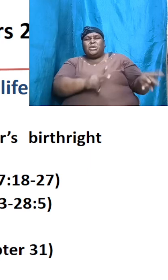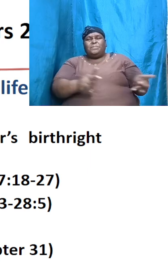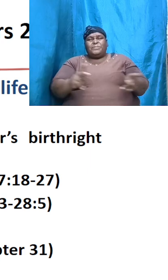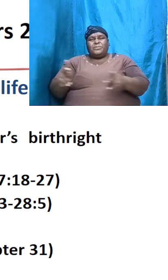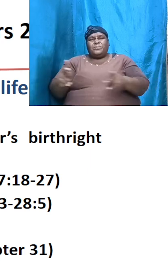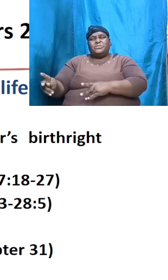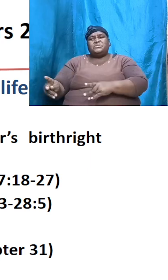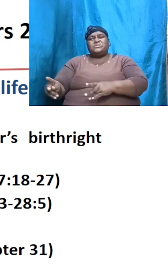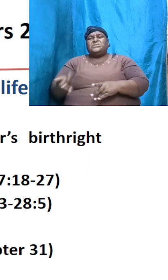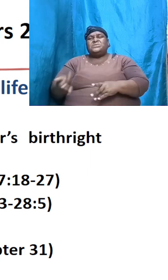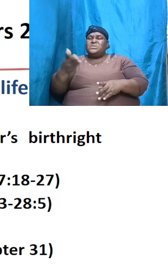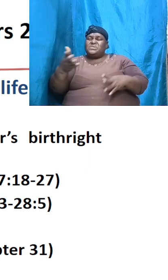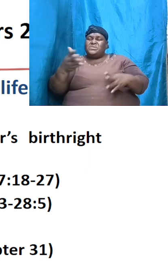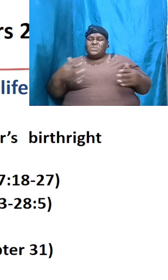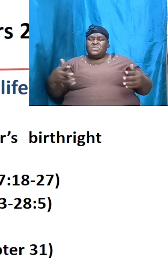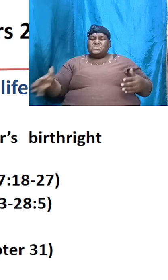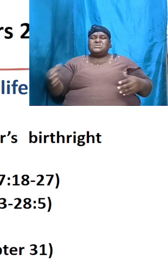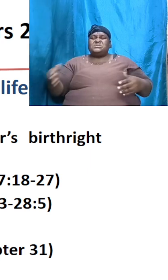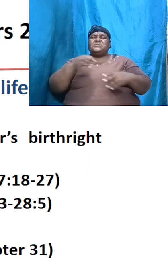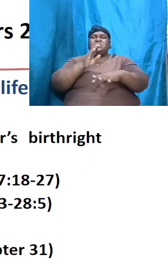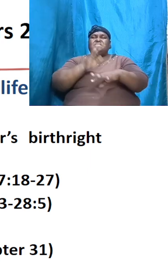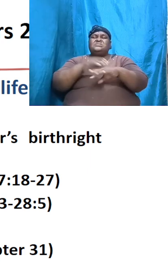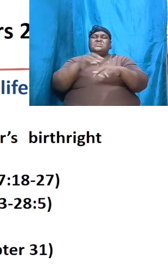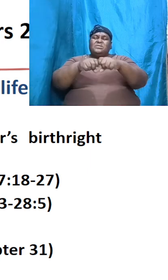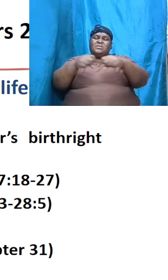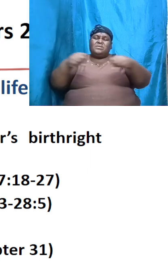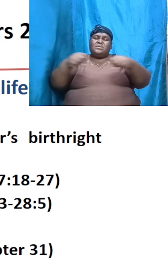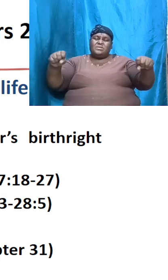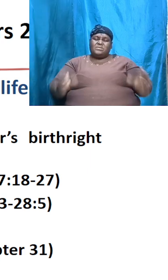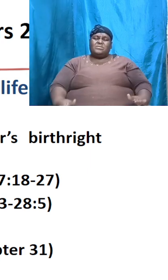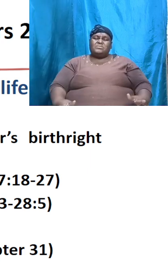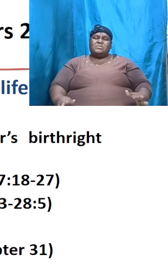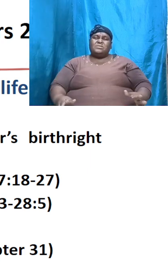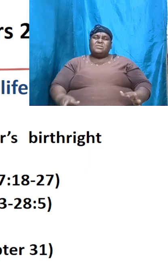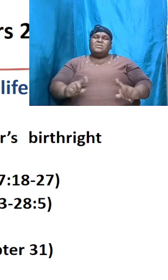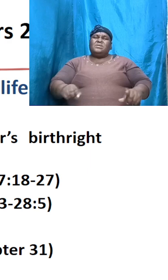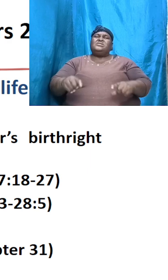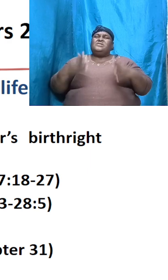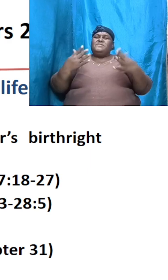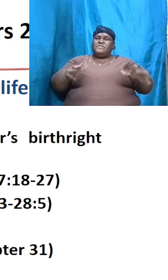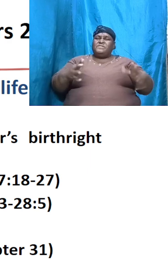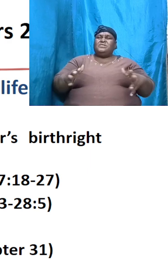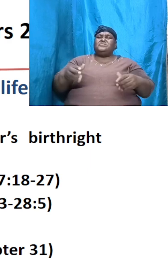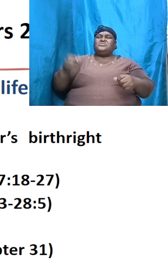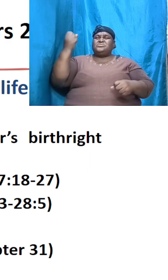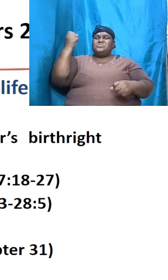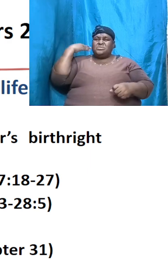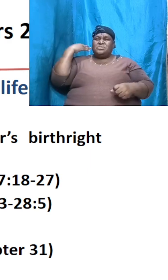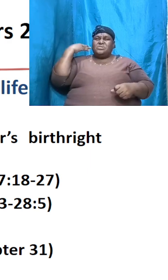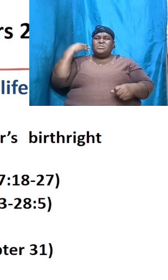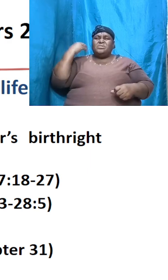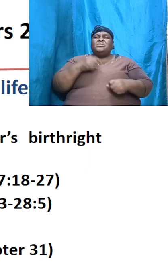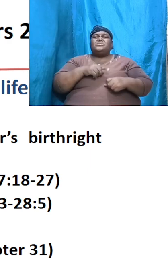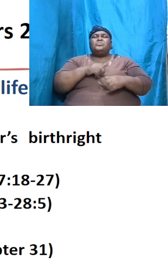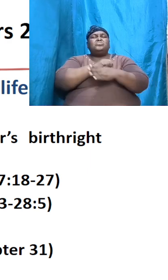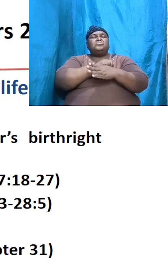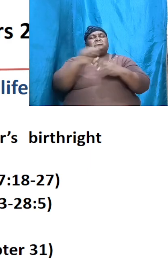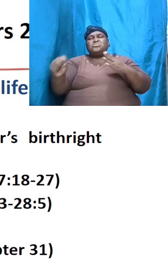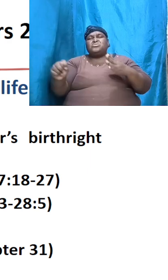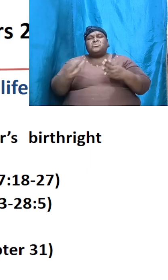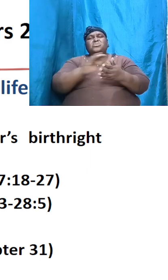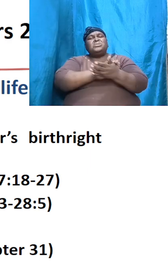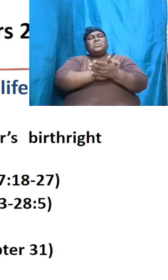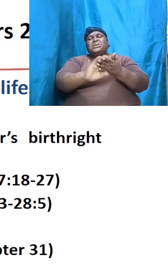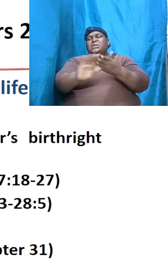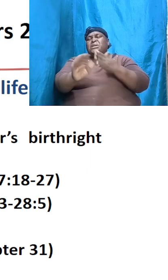on the altar that now goes behind us the account for that is totally wiped